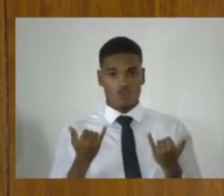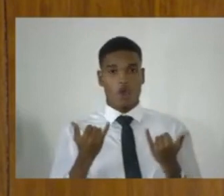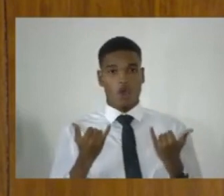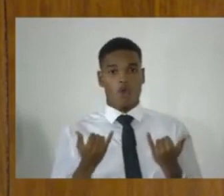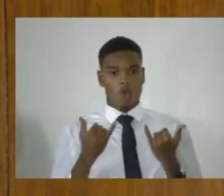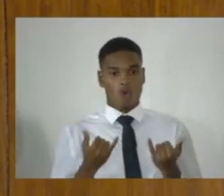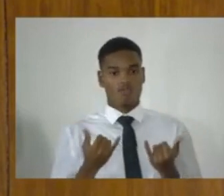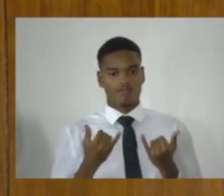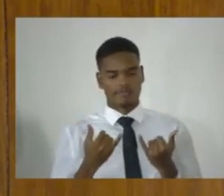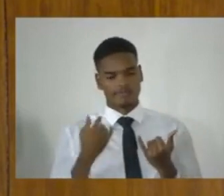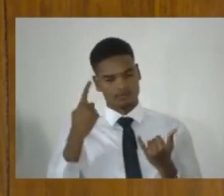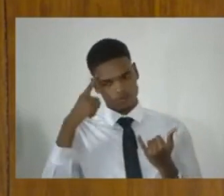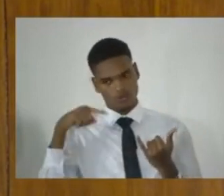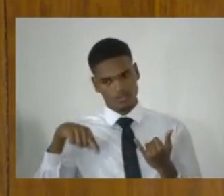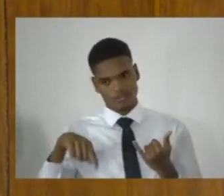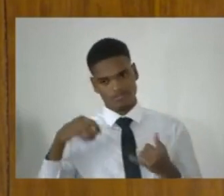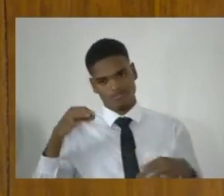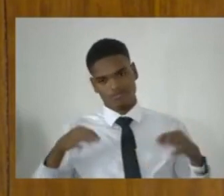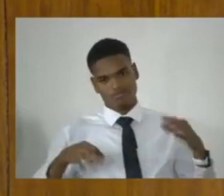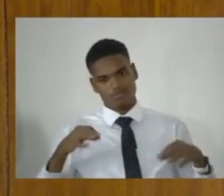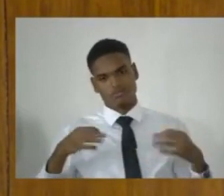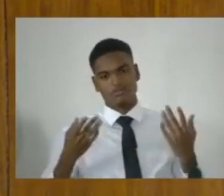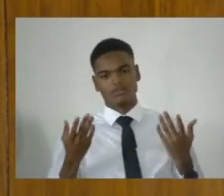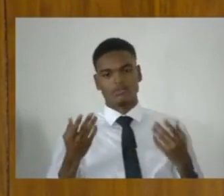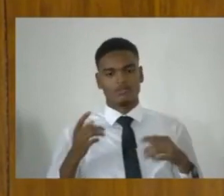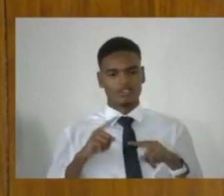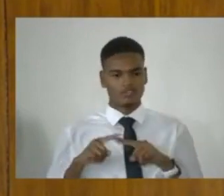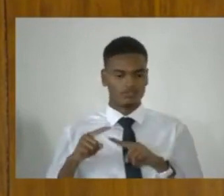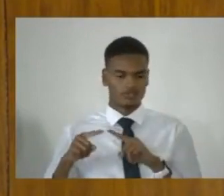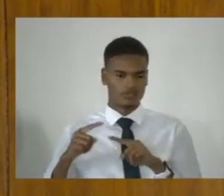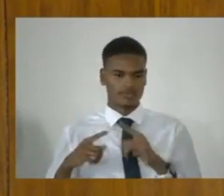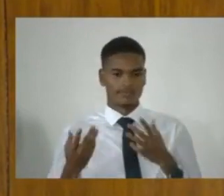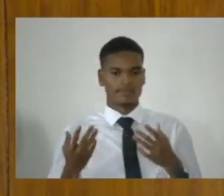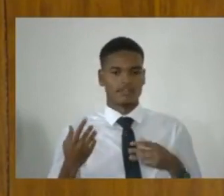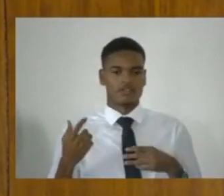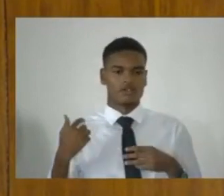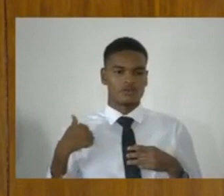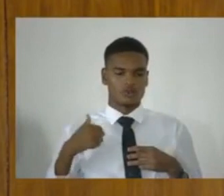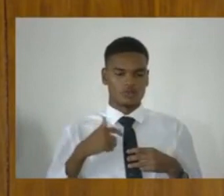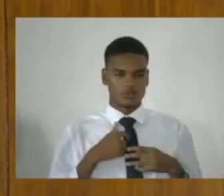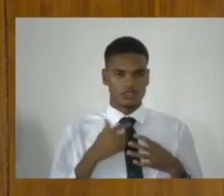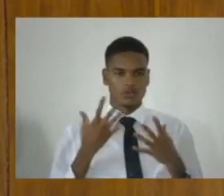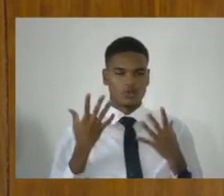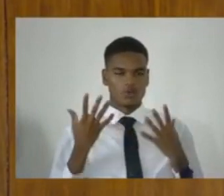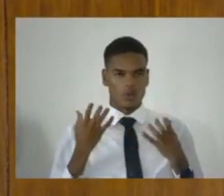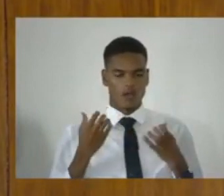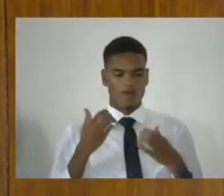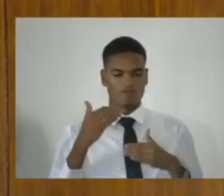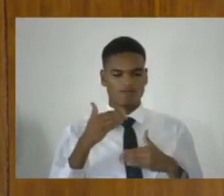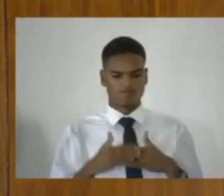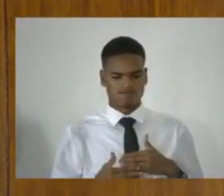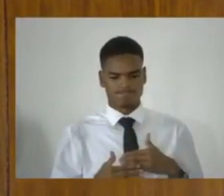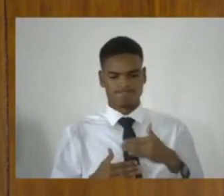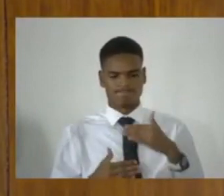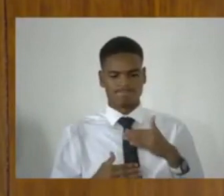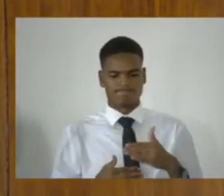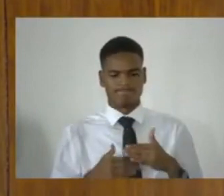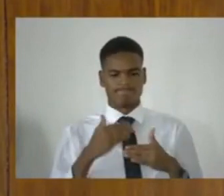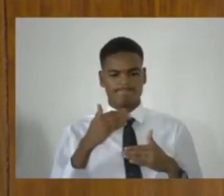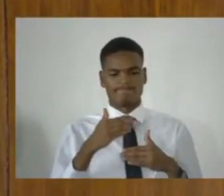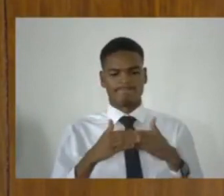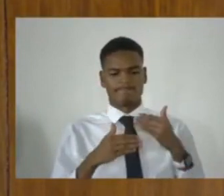we're moving in a particular direction. Because